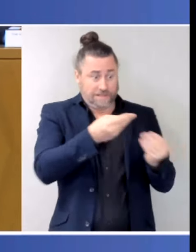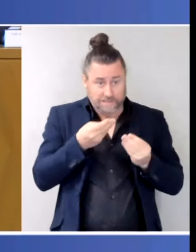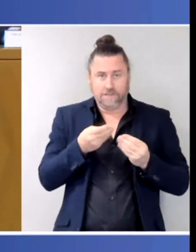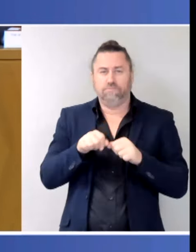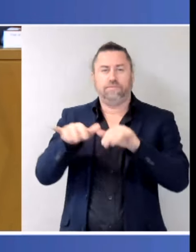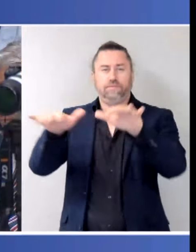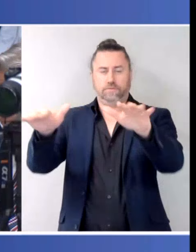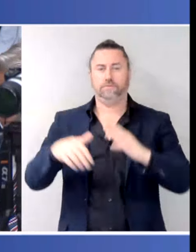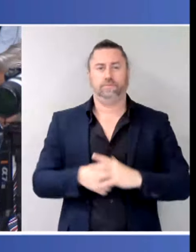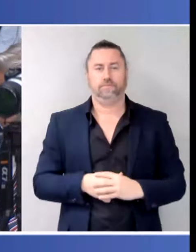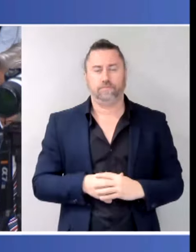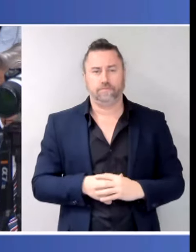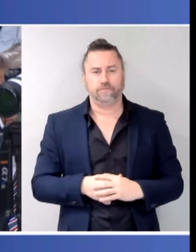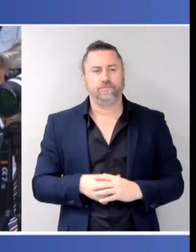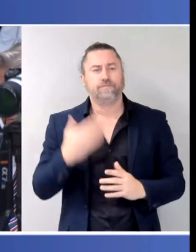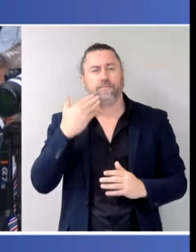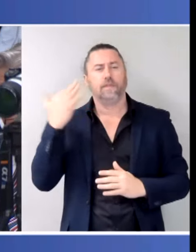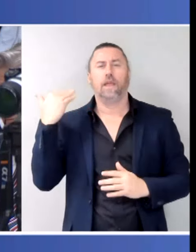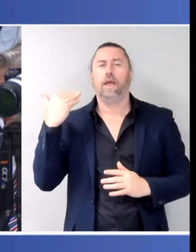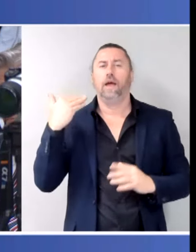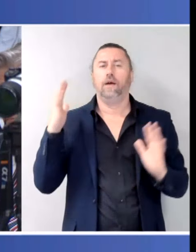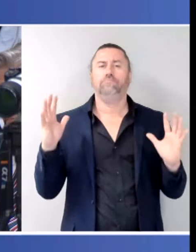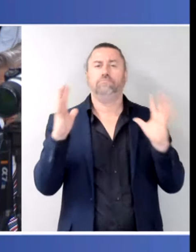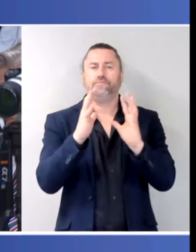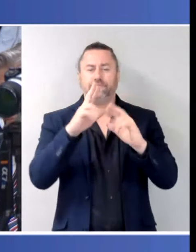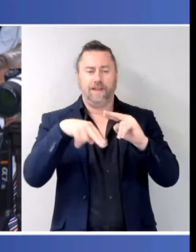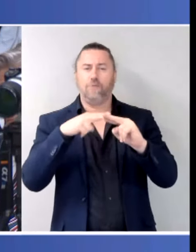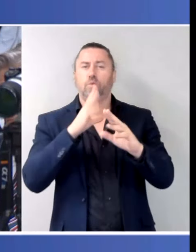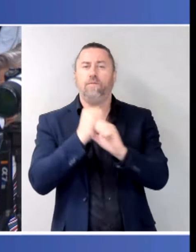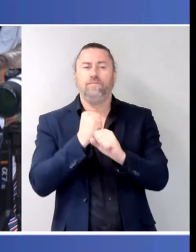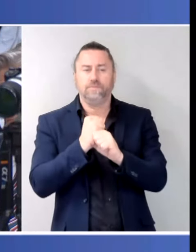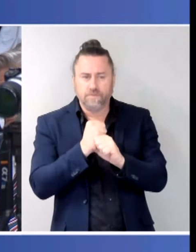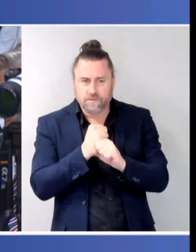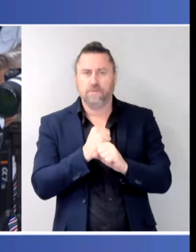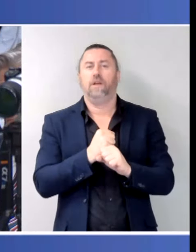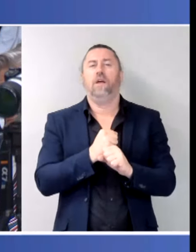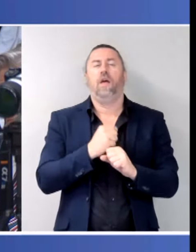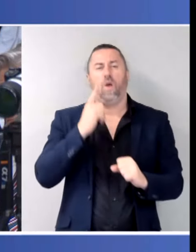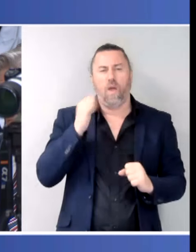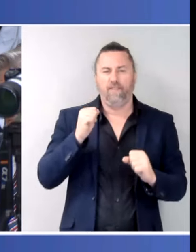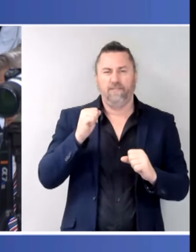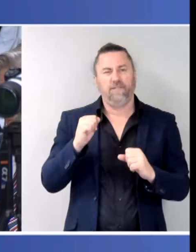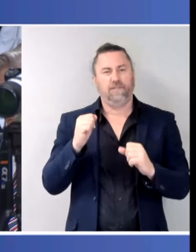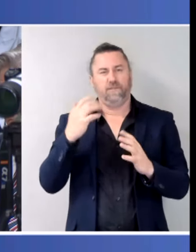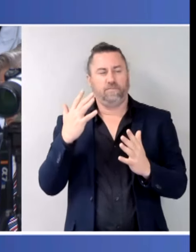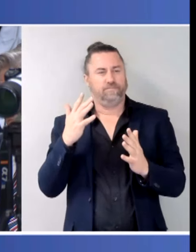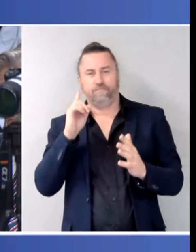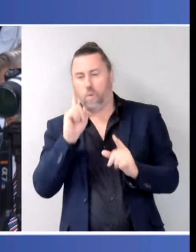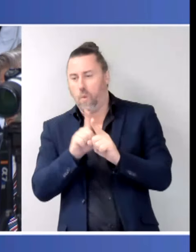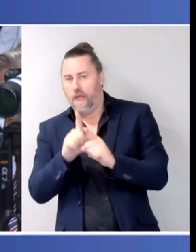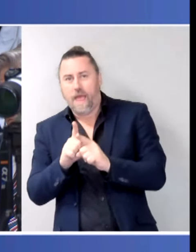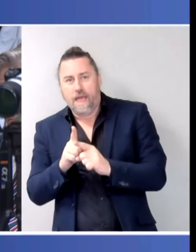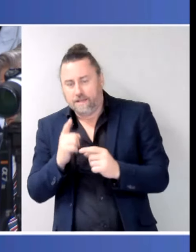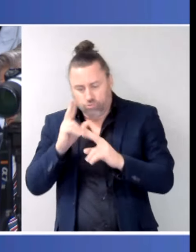last National Cabinet was the Office of National Intelligence provided some funding researching the spread of misogyny in schools and how to prevent that.